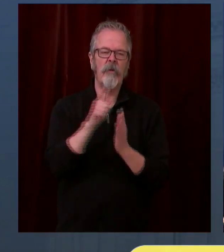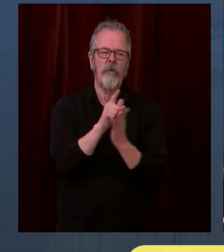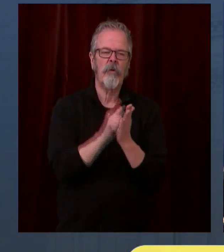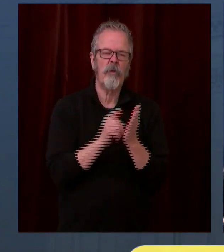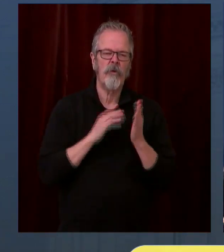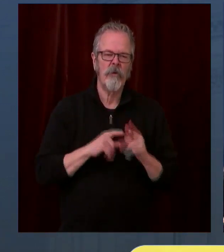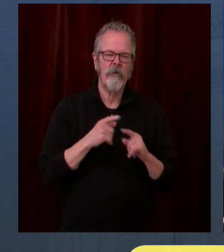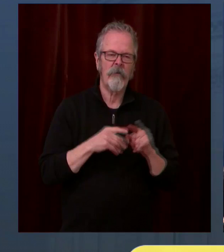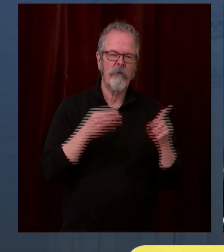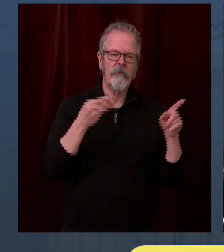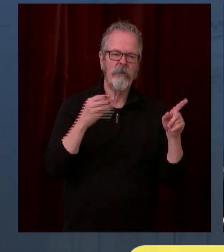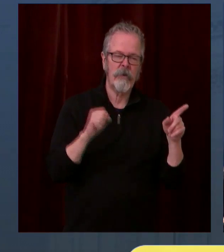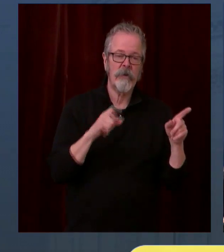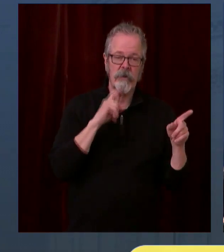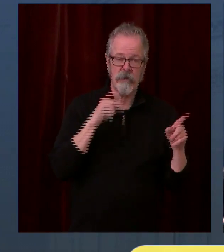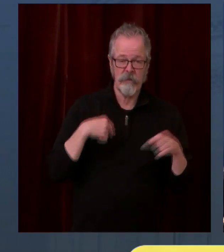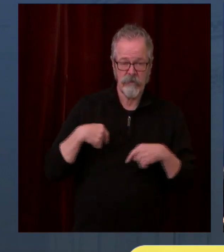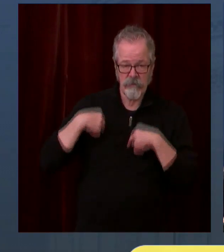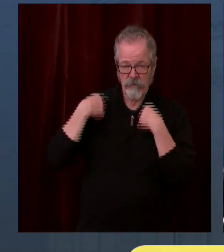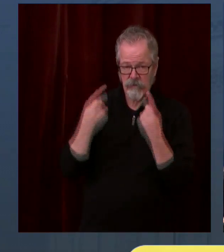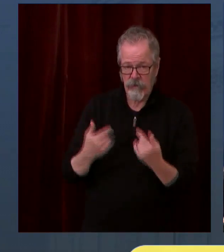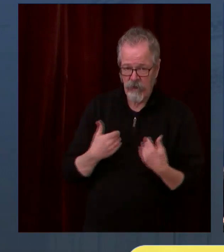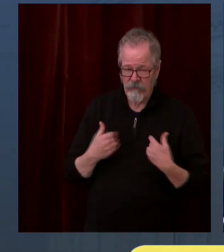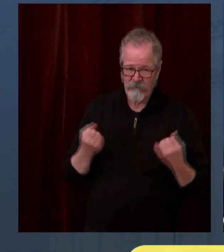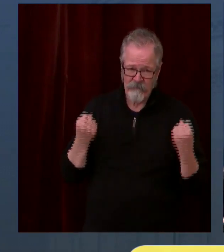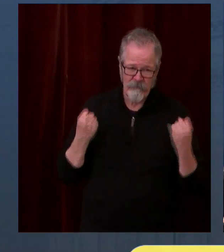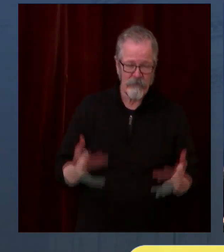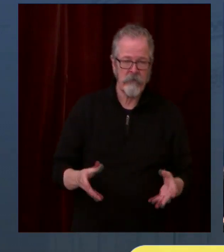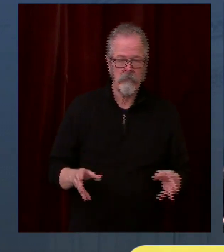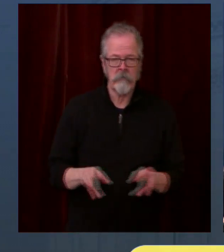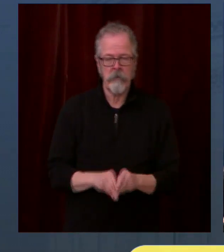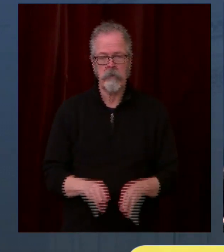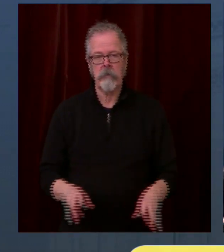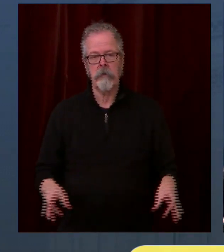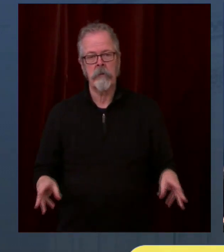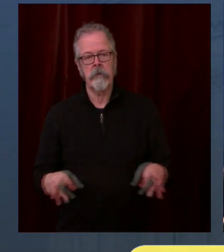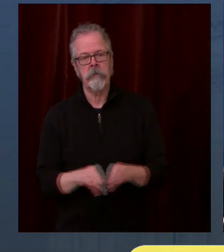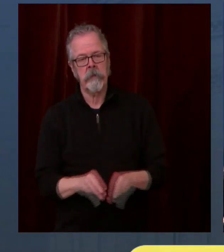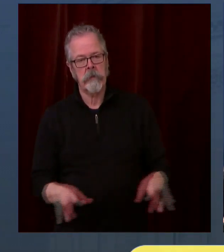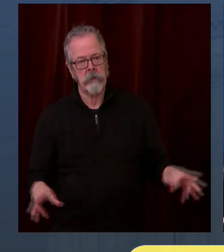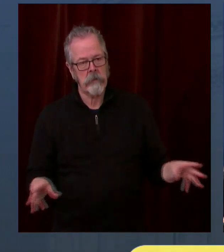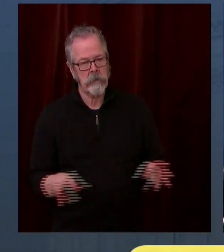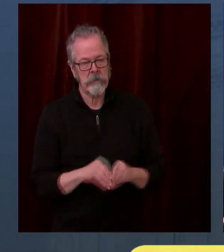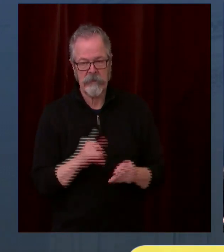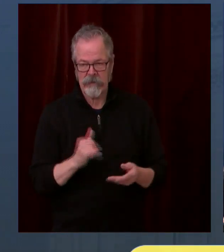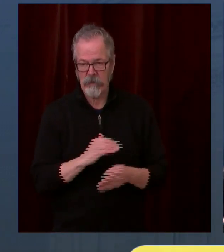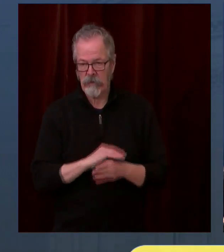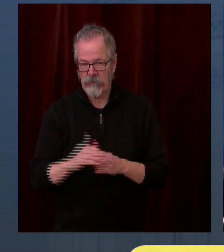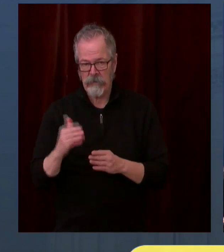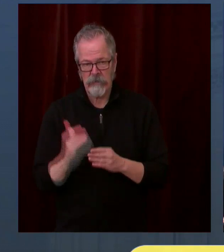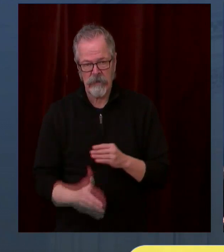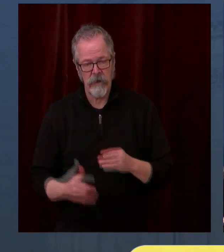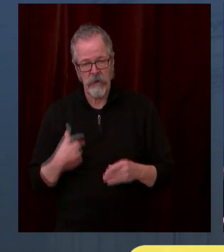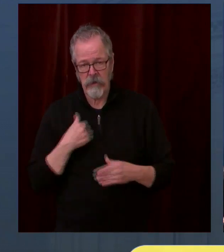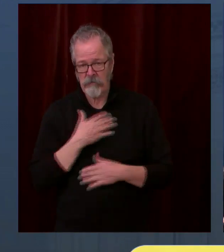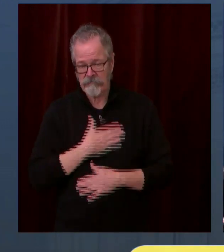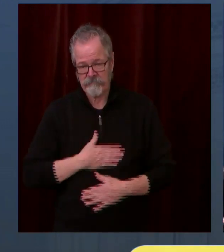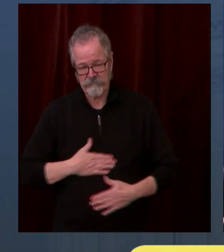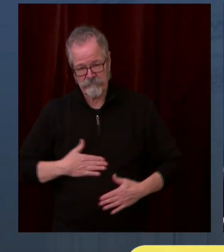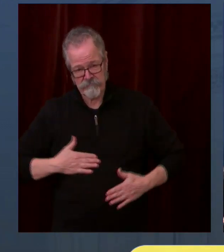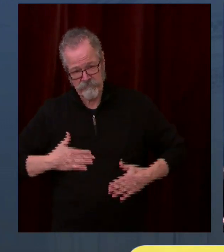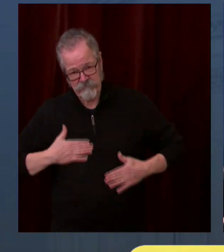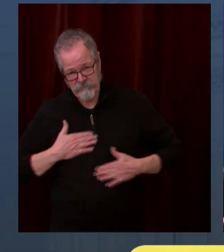Kevin and Susan, Rogelio, Jane, you will all get your reward in the afterlife, but you're not going to make a buck on this.